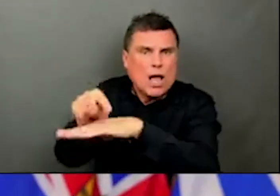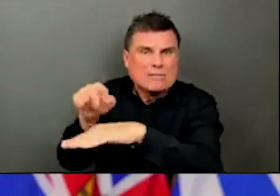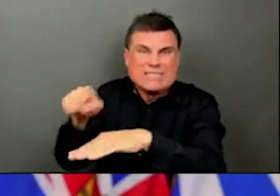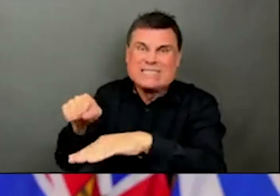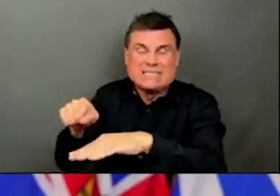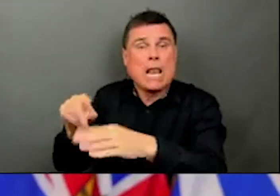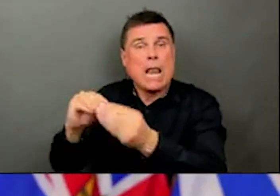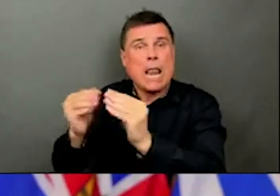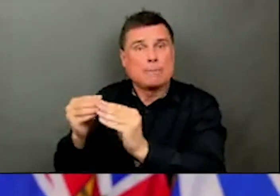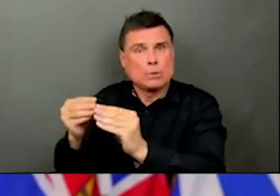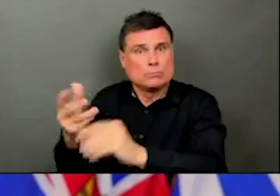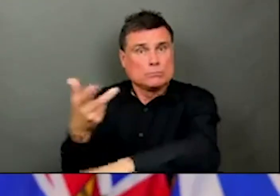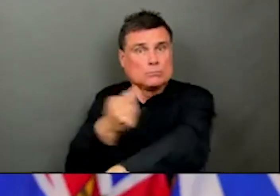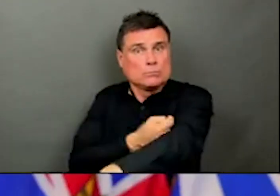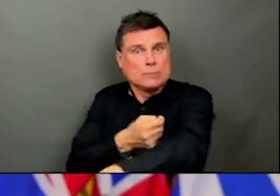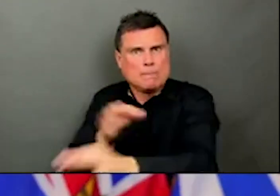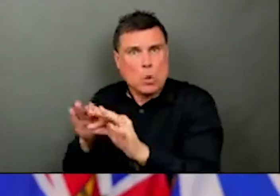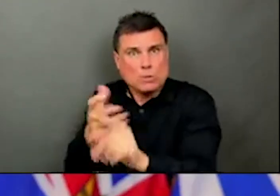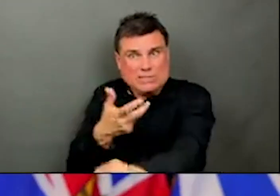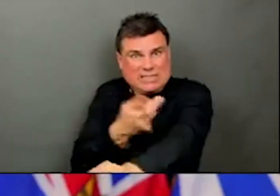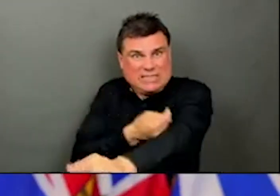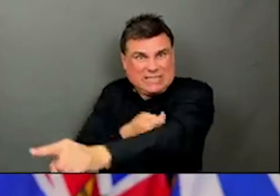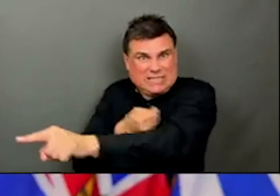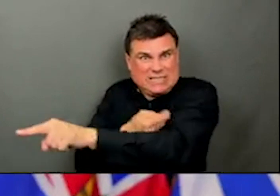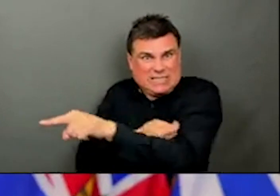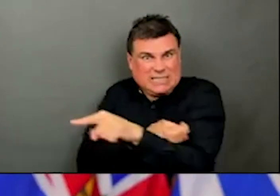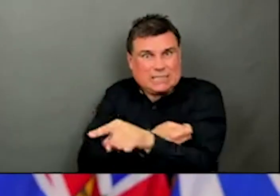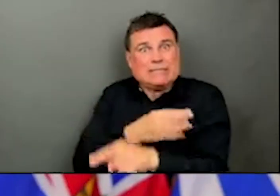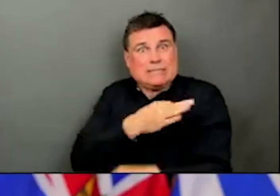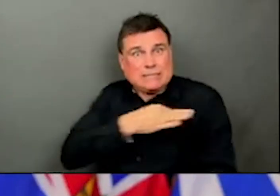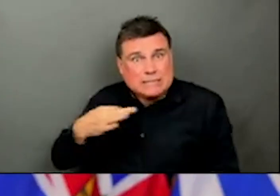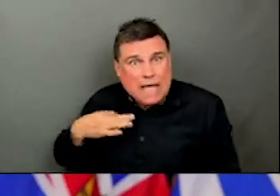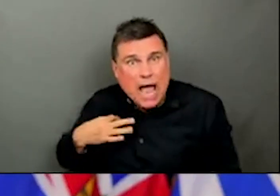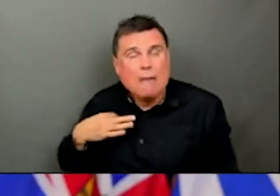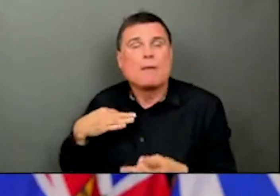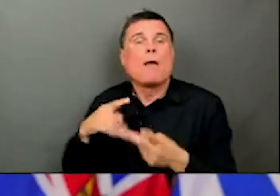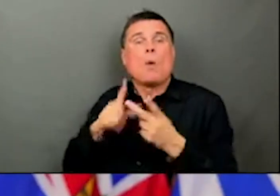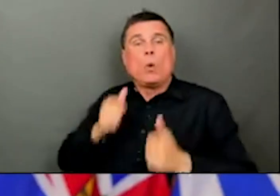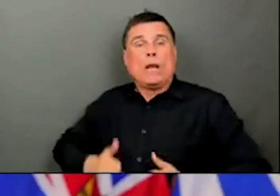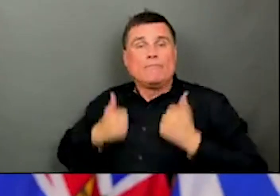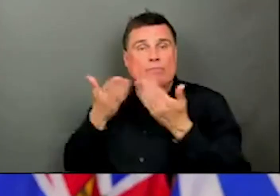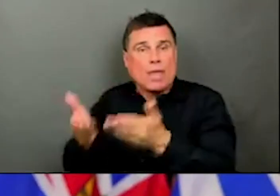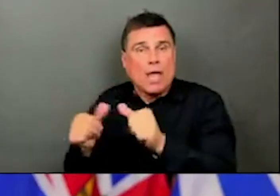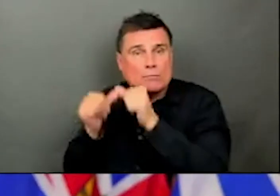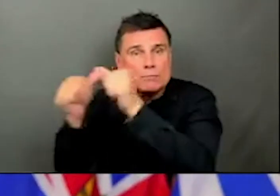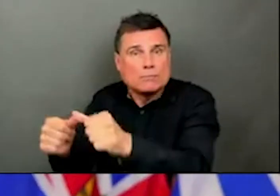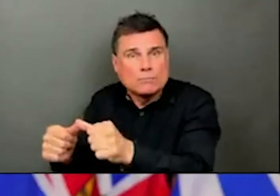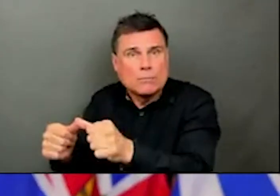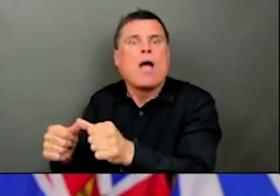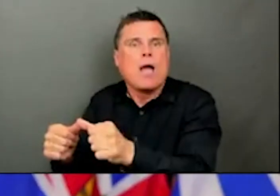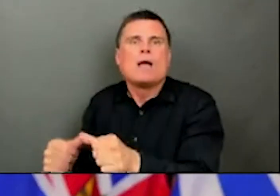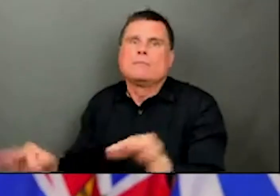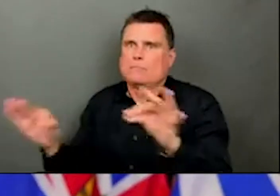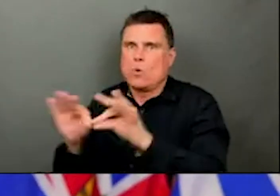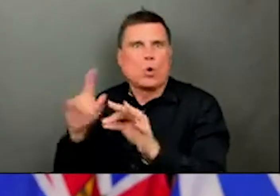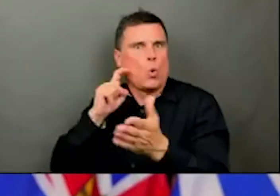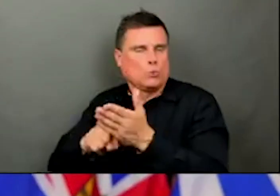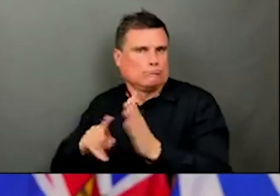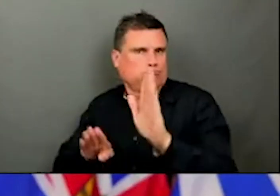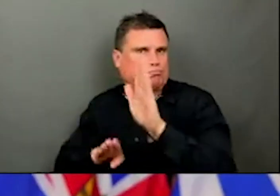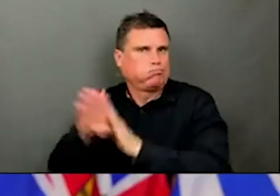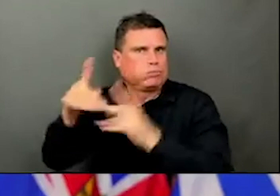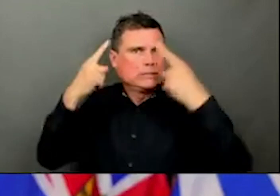of vaccination on long-term care on staff and on residents has been profound, continues to be profound and demonstrates why